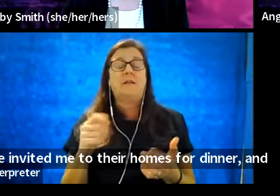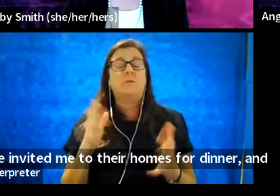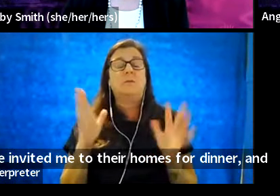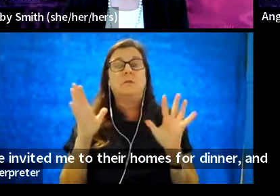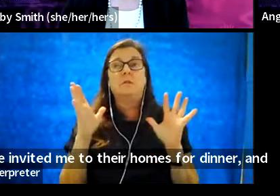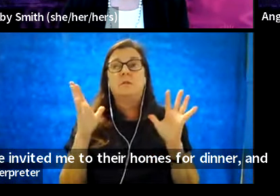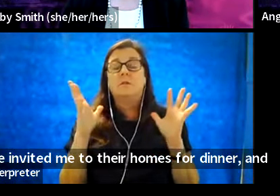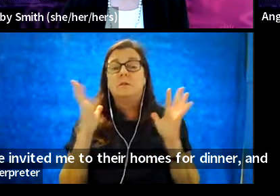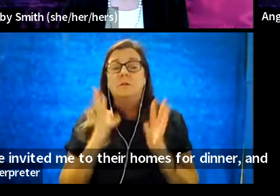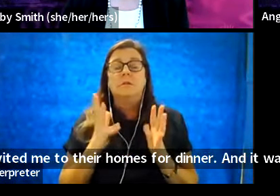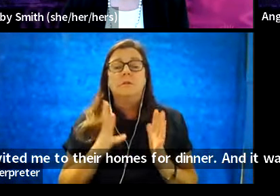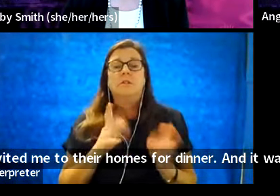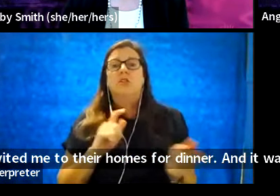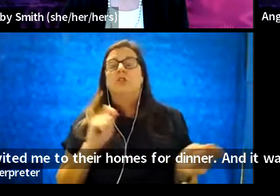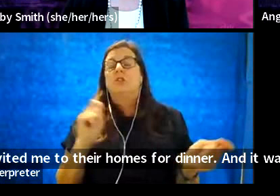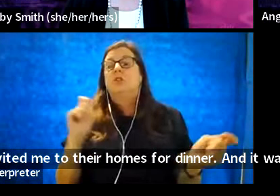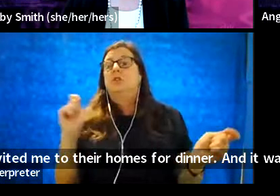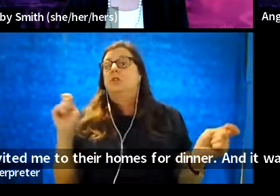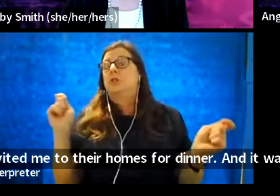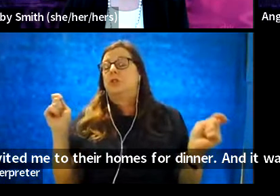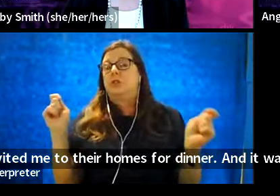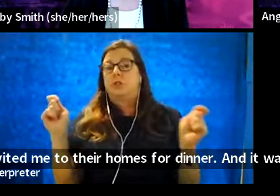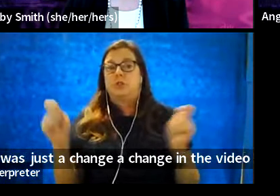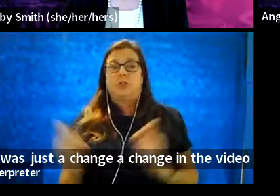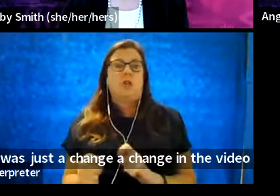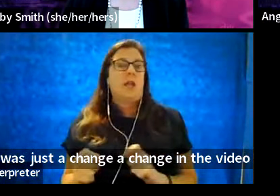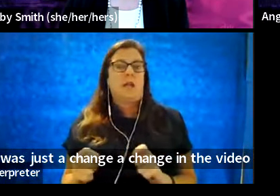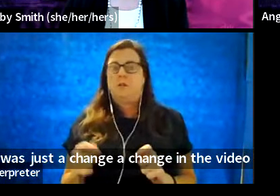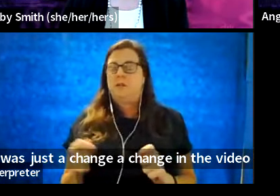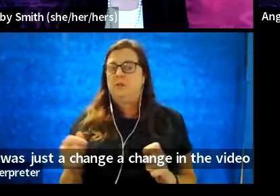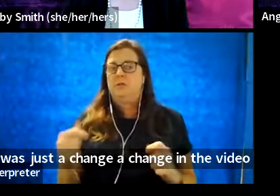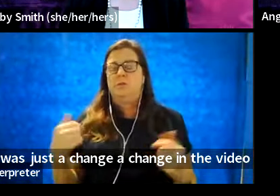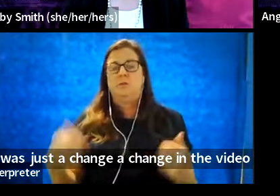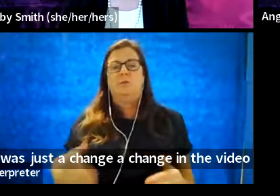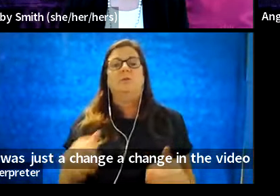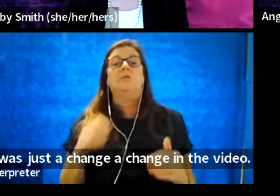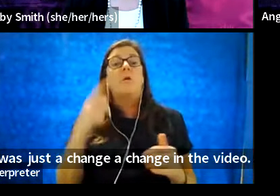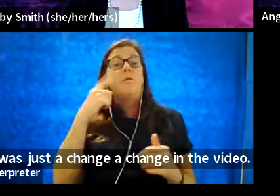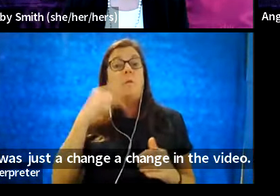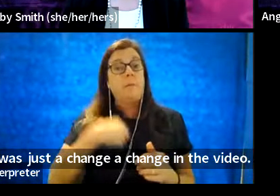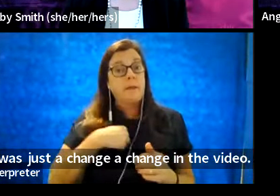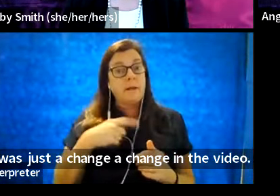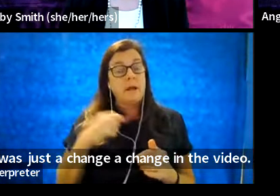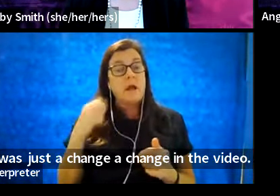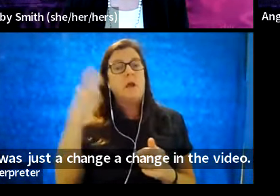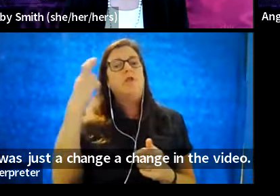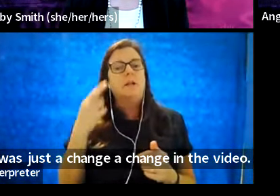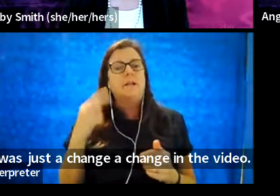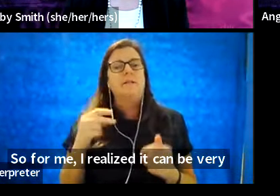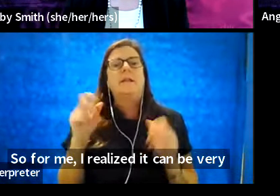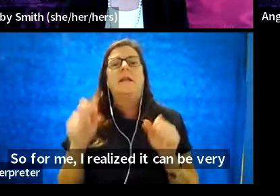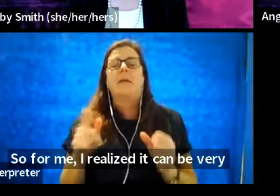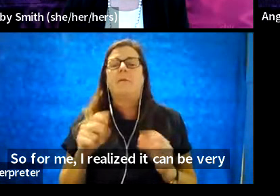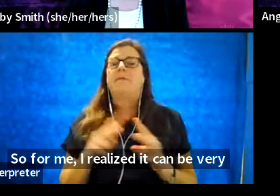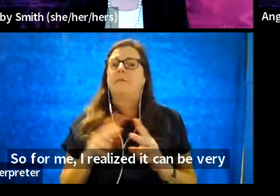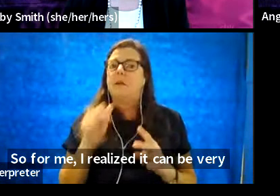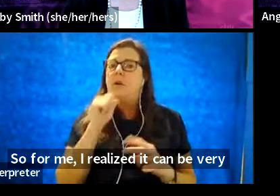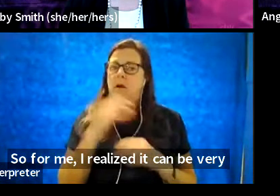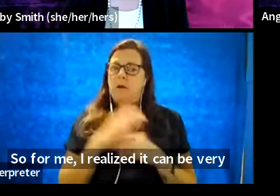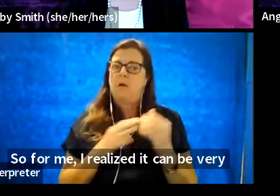a change in the events. So for me, I realized it can be very uncomfortable.